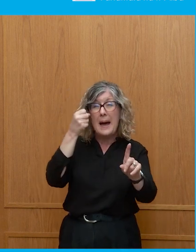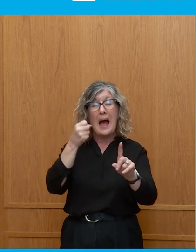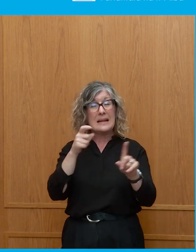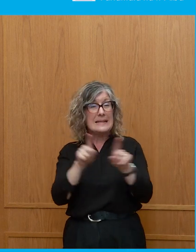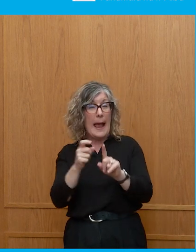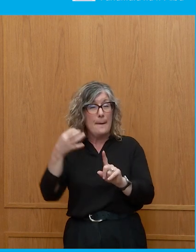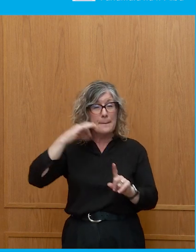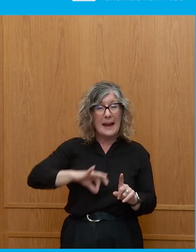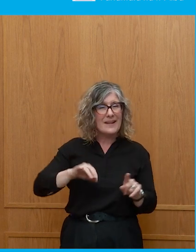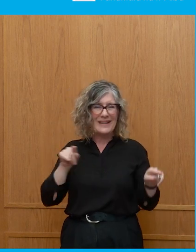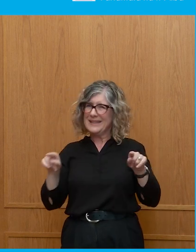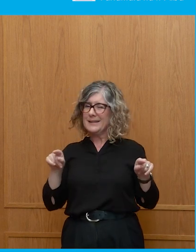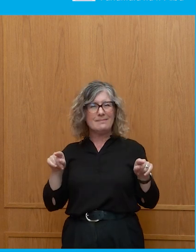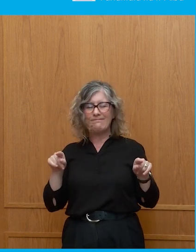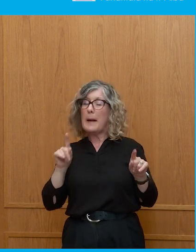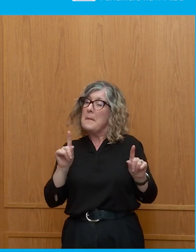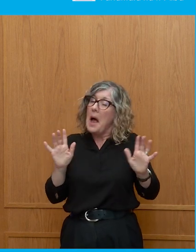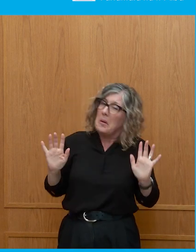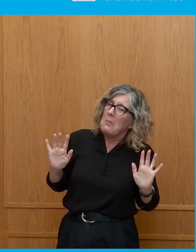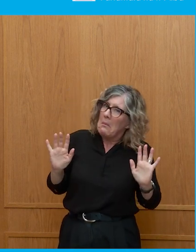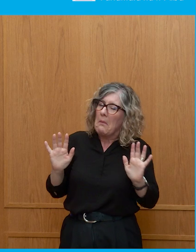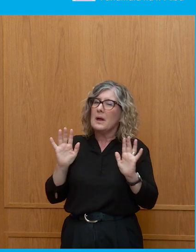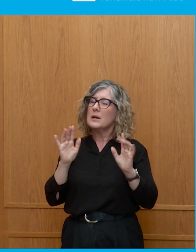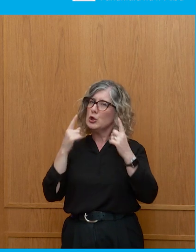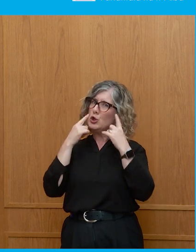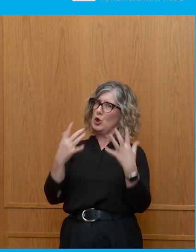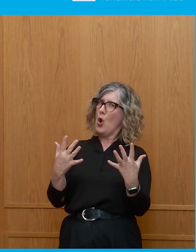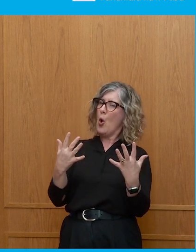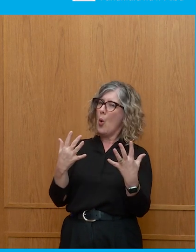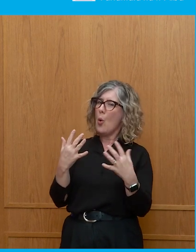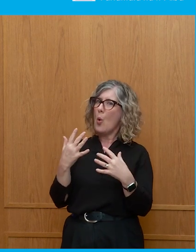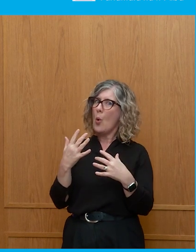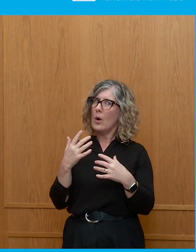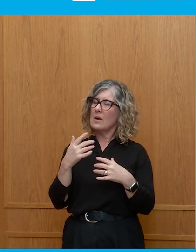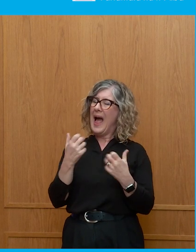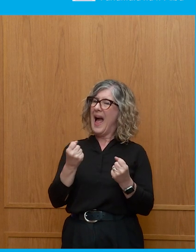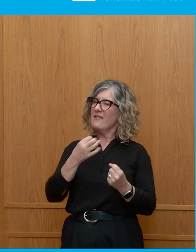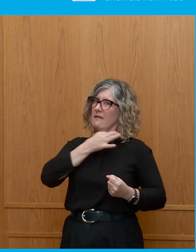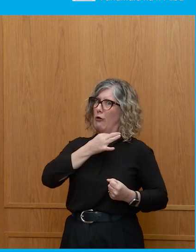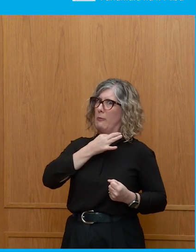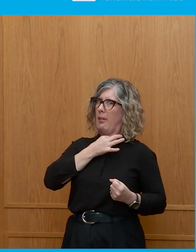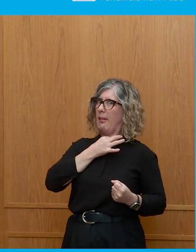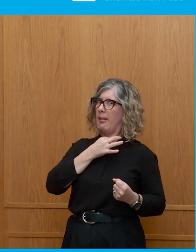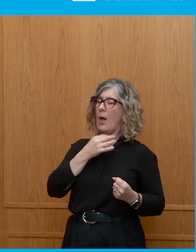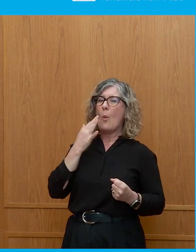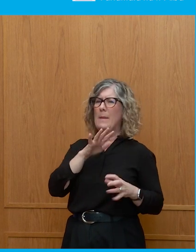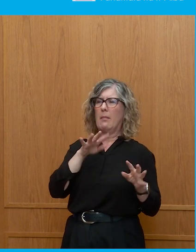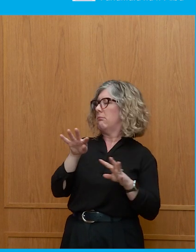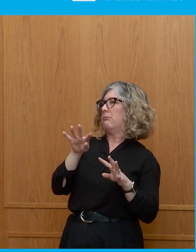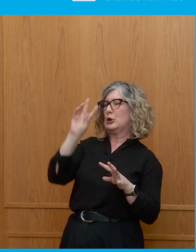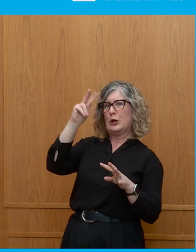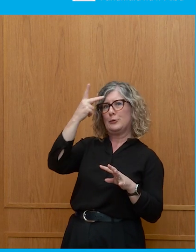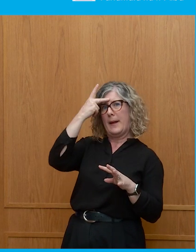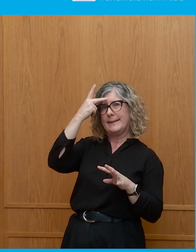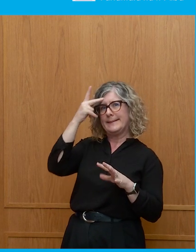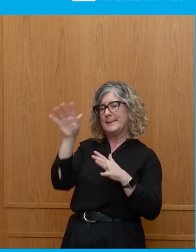it does potentially expose you and leave you vulnerable when the tides turn. And I